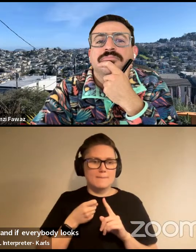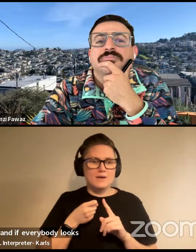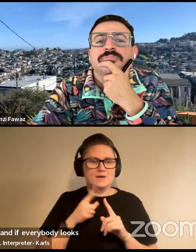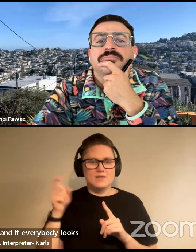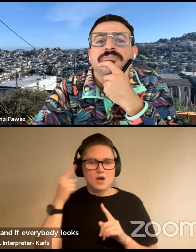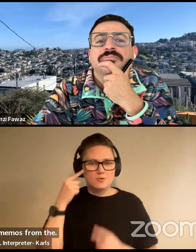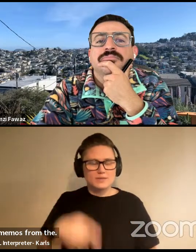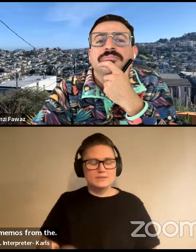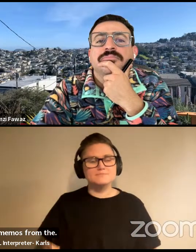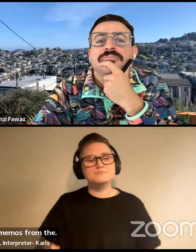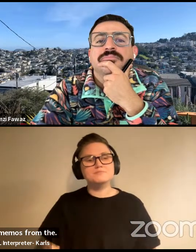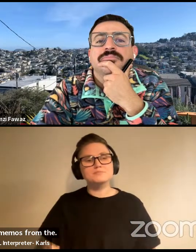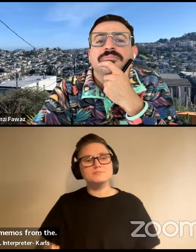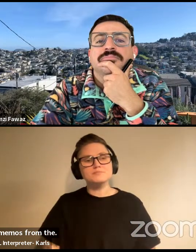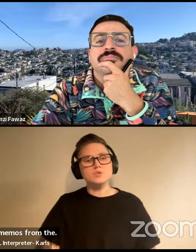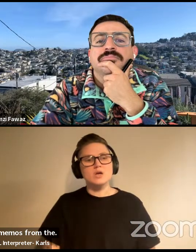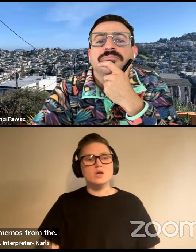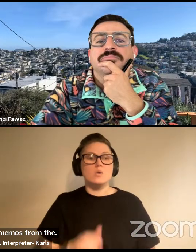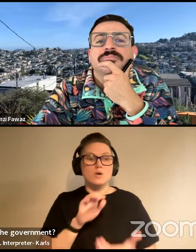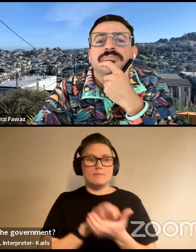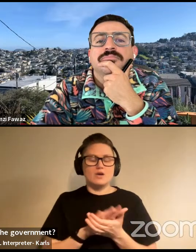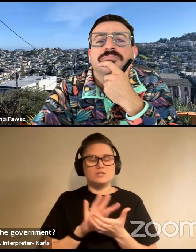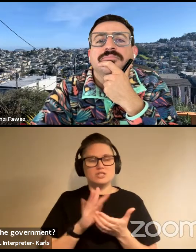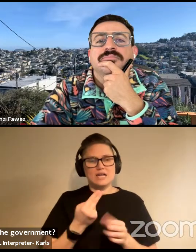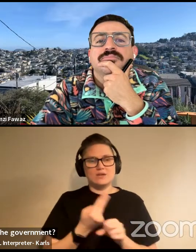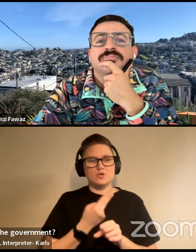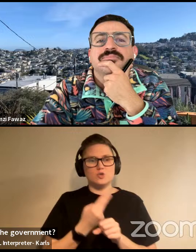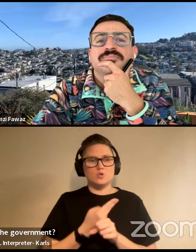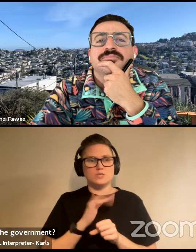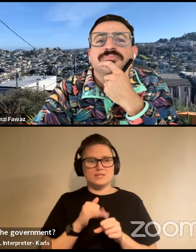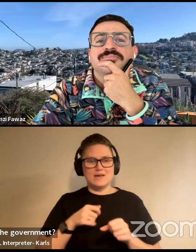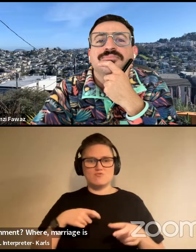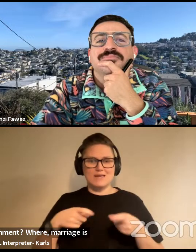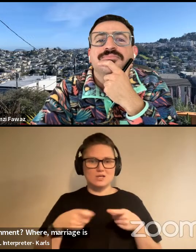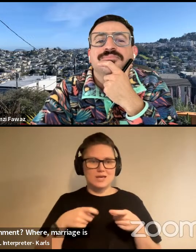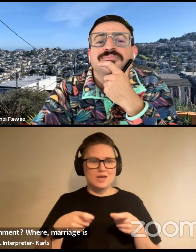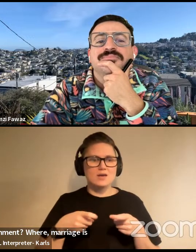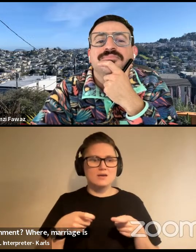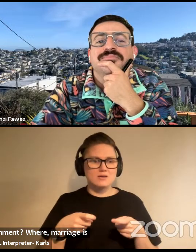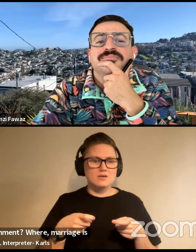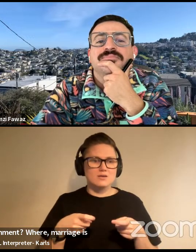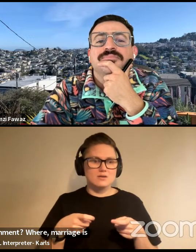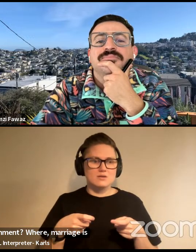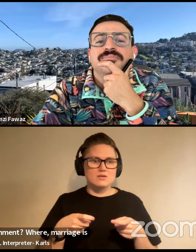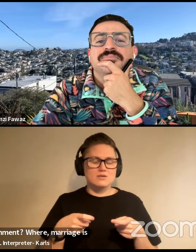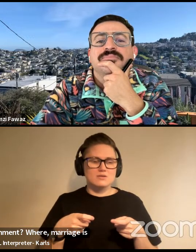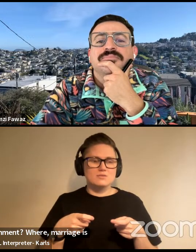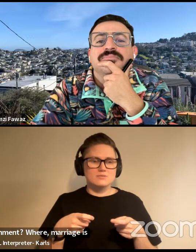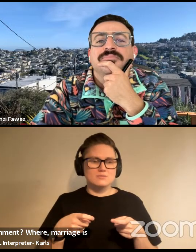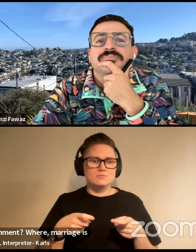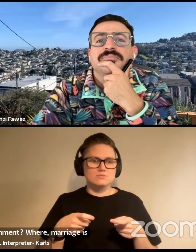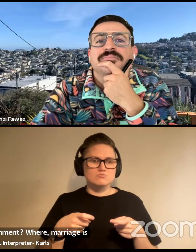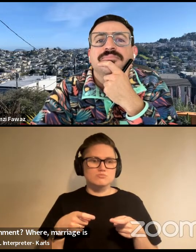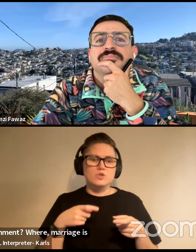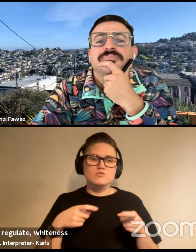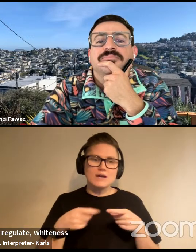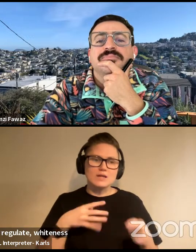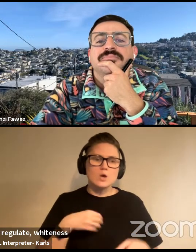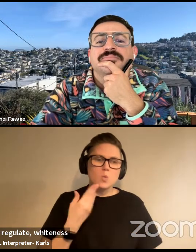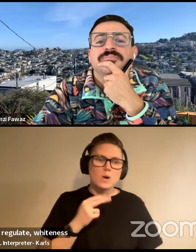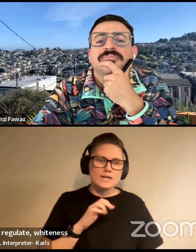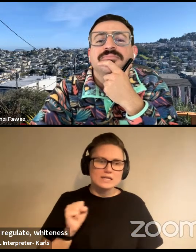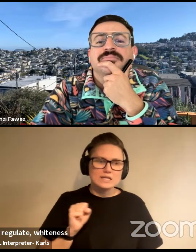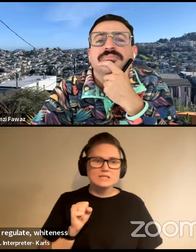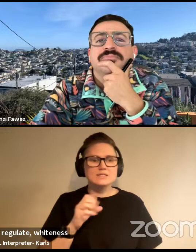government, where, where marriage is kind of used to kind of like regulate, um, regulate, uh, whiteness and, and